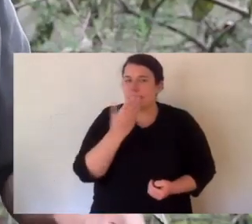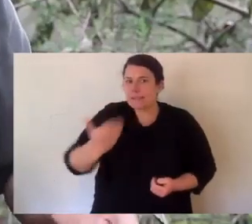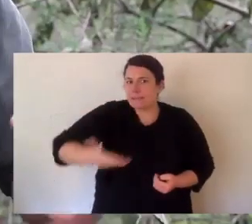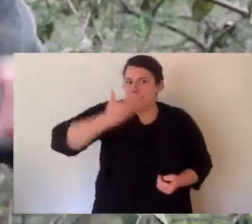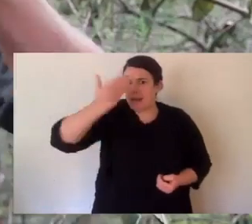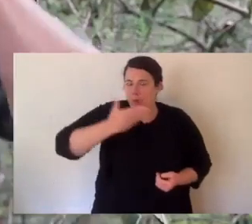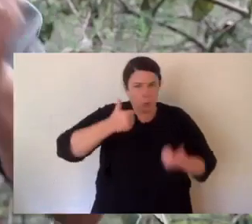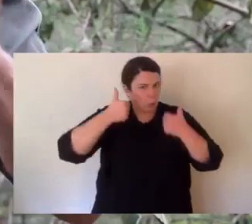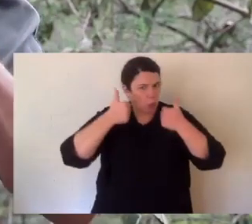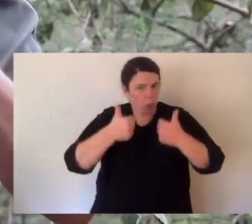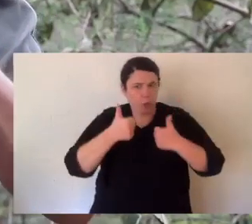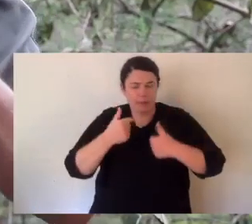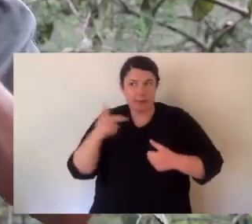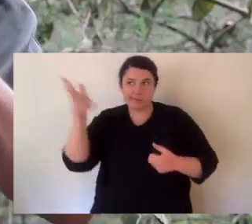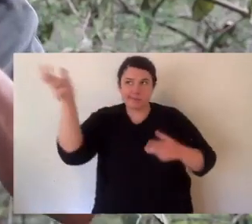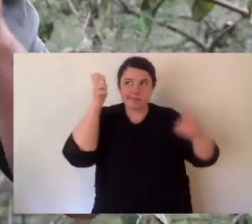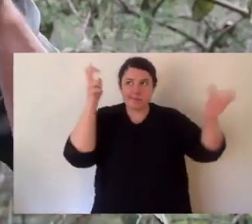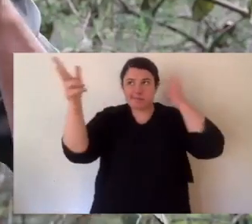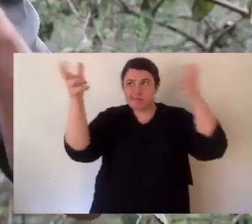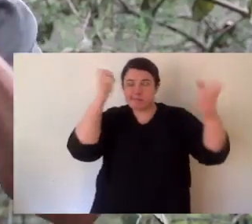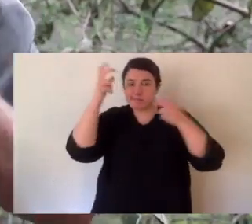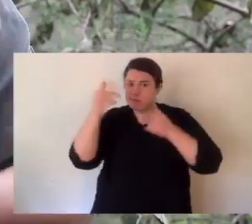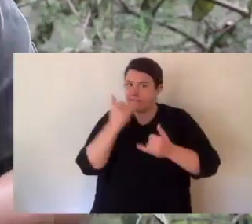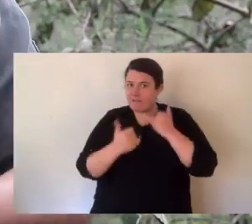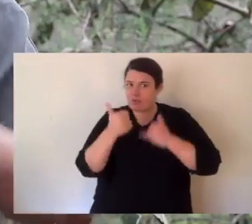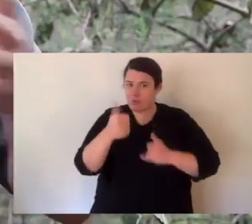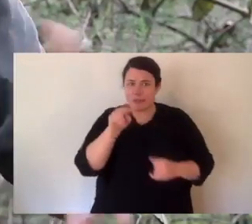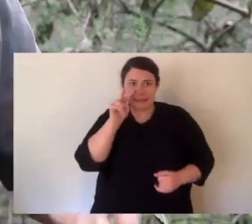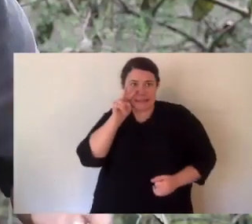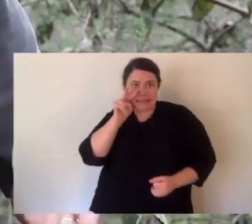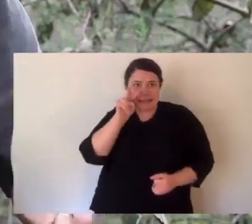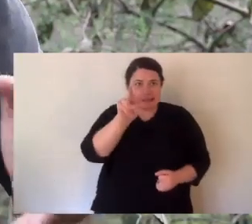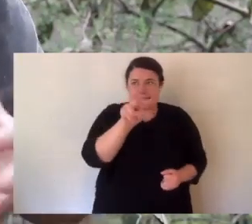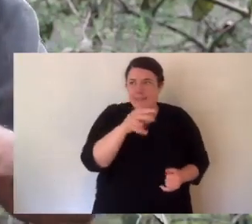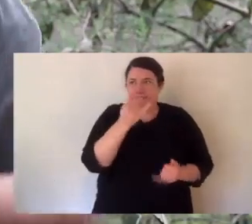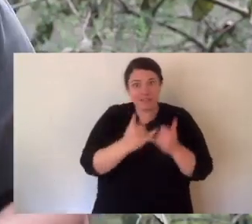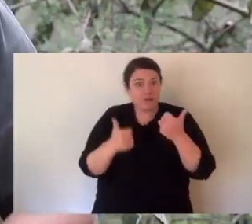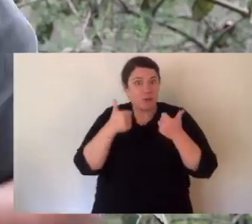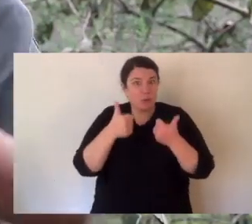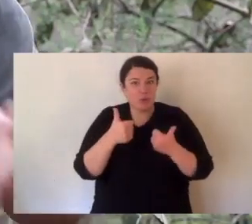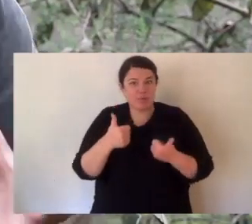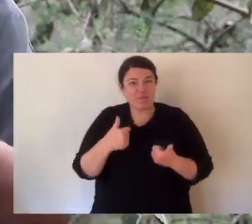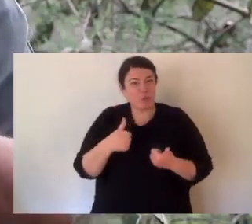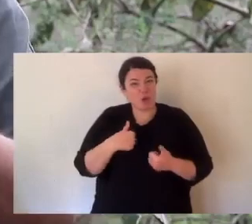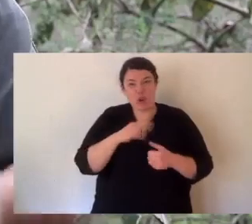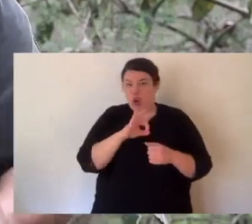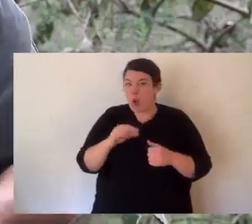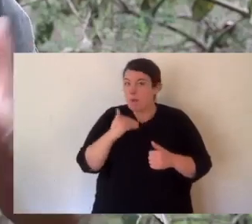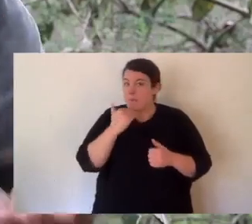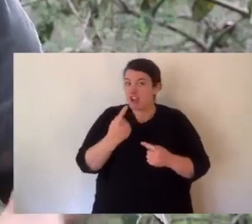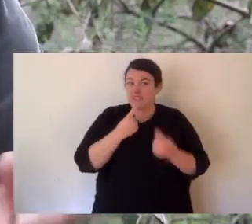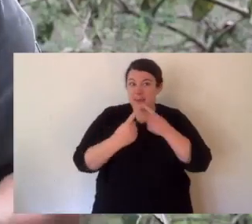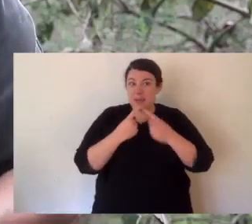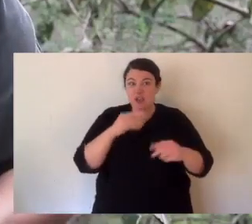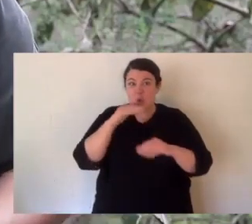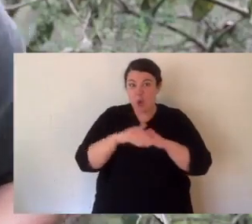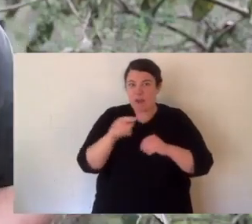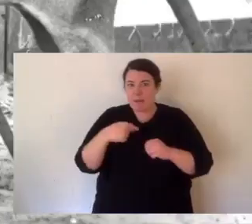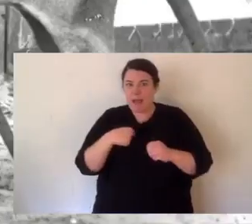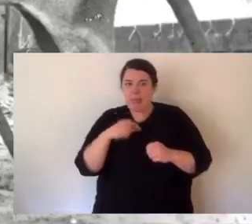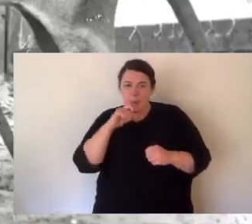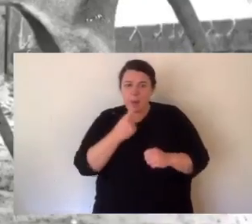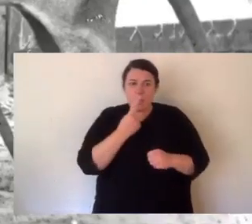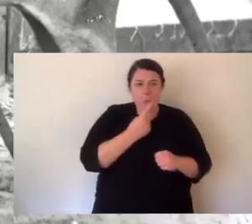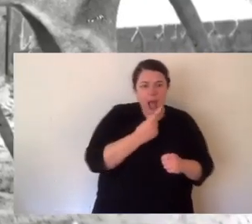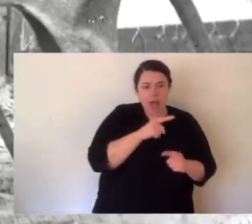really good hearing, incredible eyesight and whilst little is known about them it's said that they would hunt small groups of ones or maybe